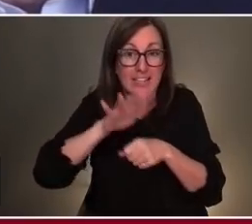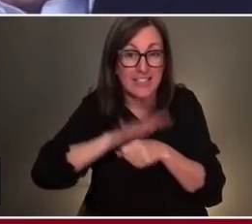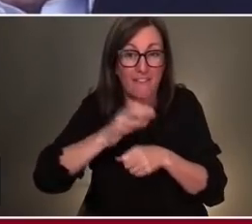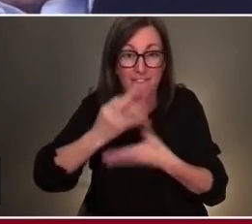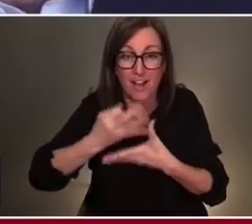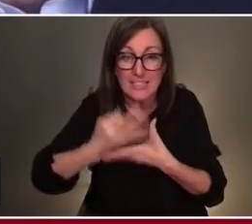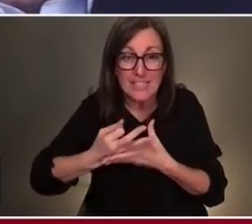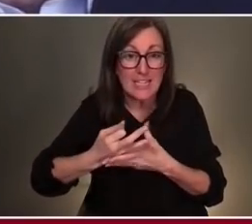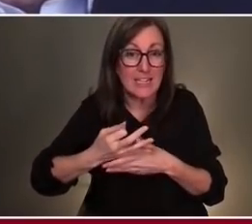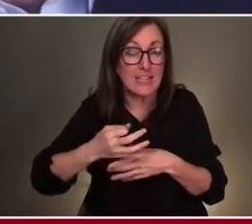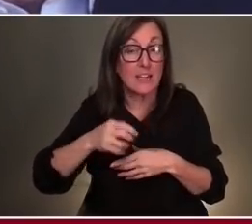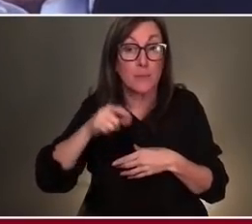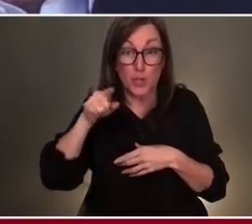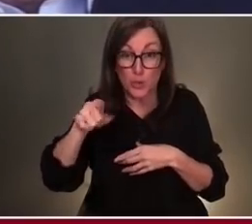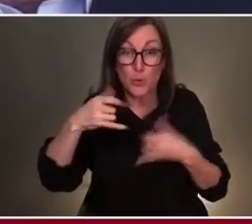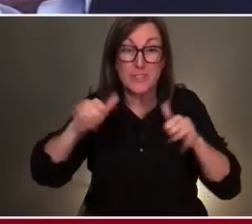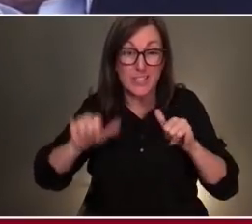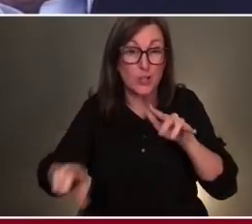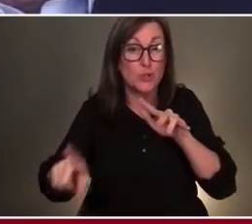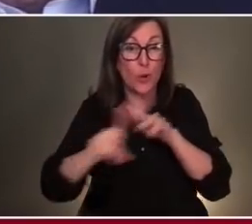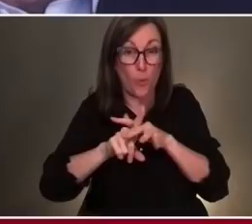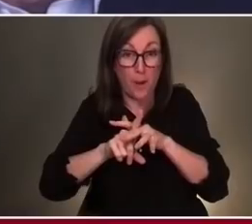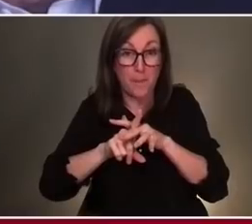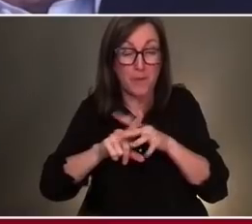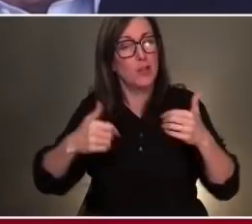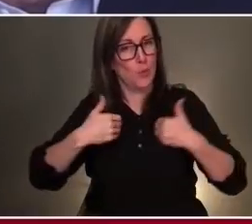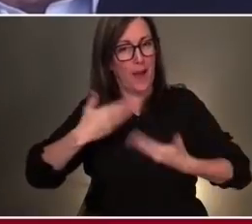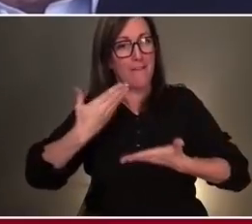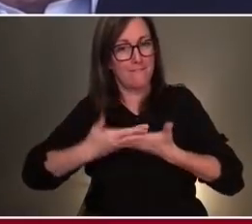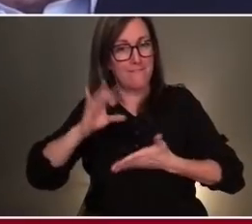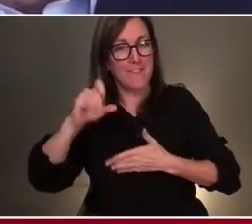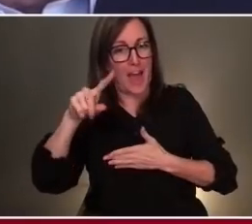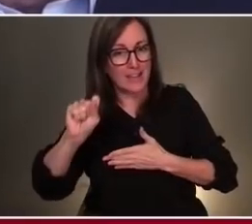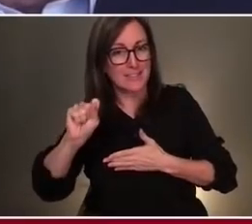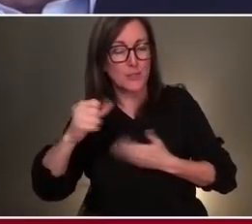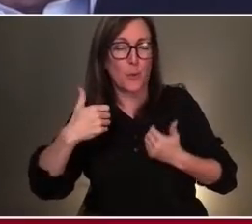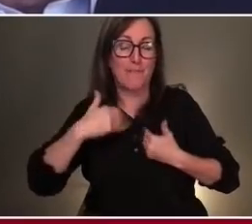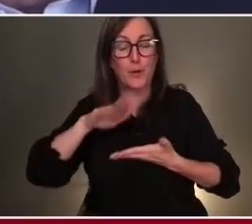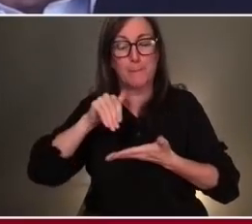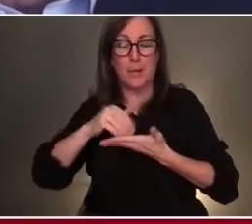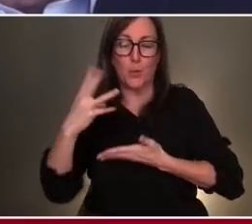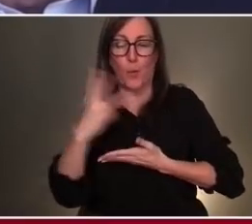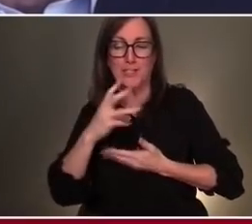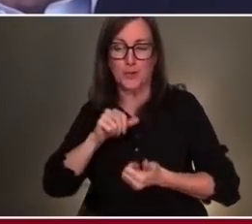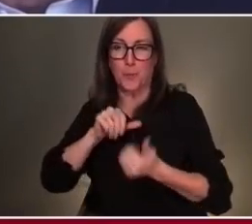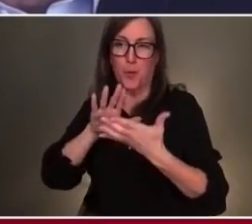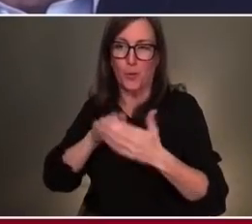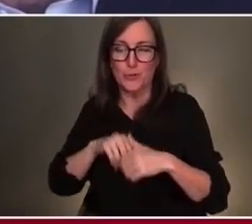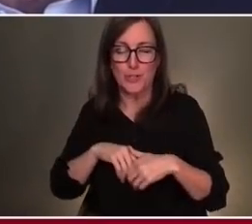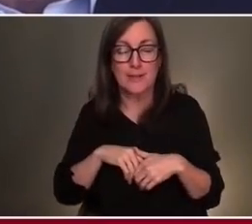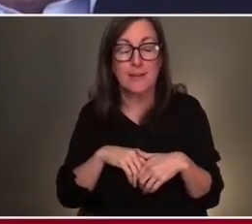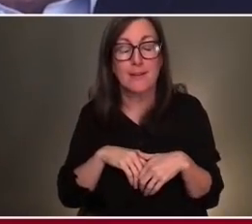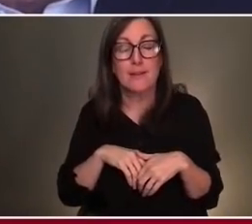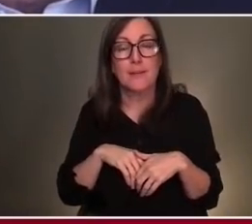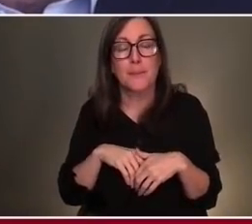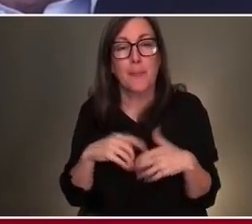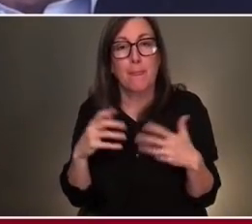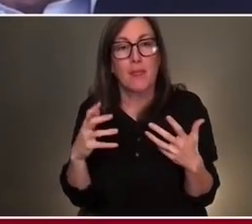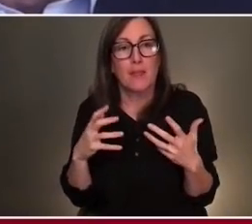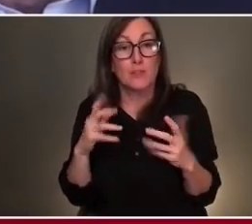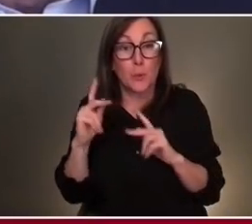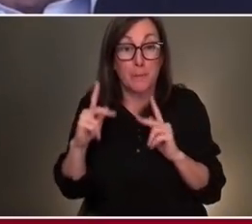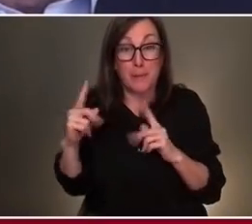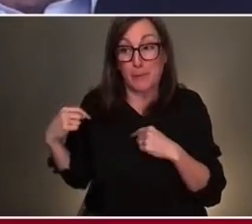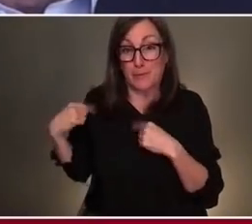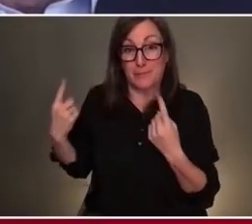with the facts, the Midwestern approach and everything. I'm wondering if you could tell people who have given and been philanthropists